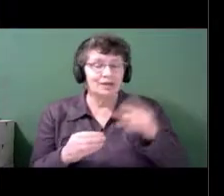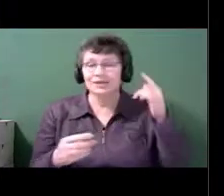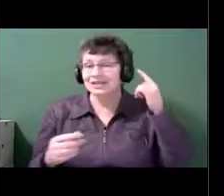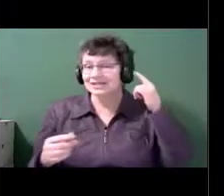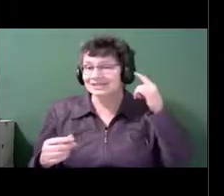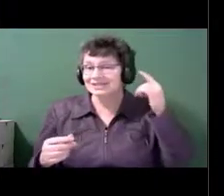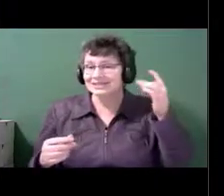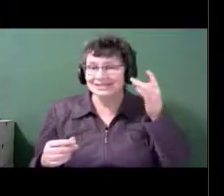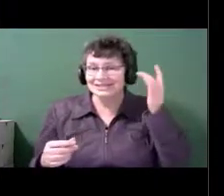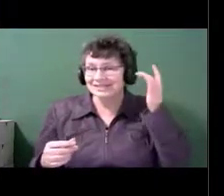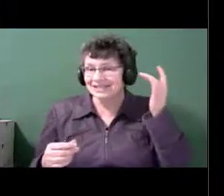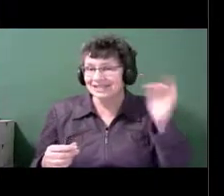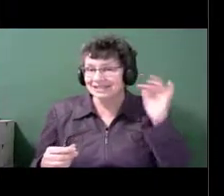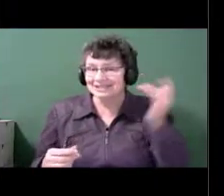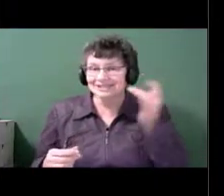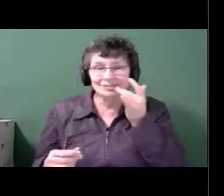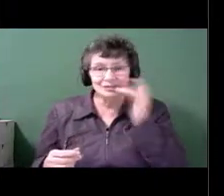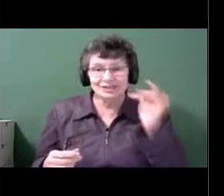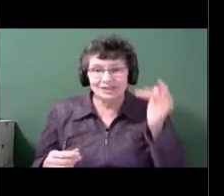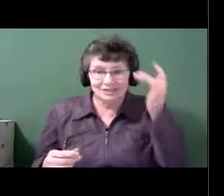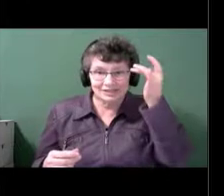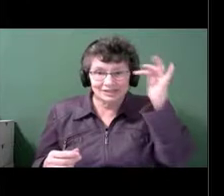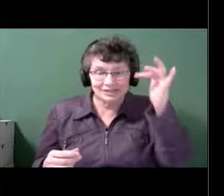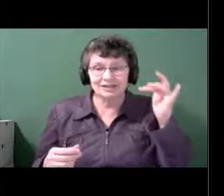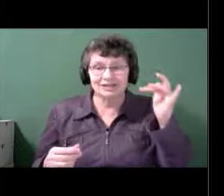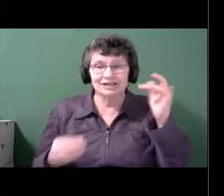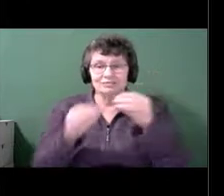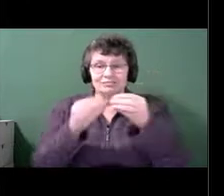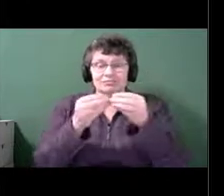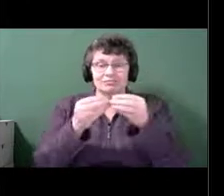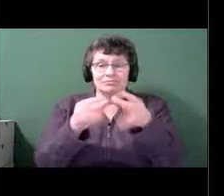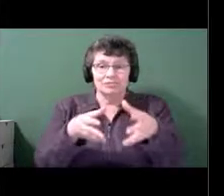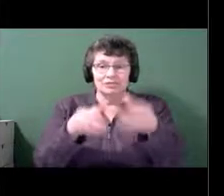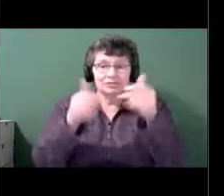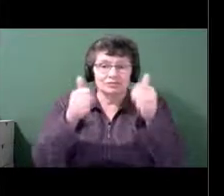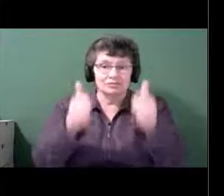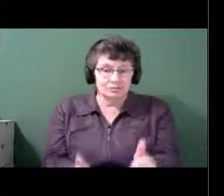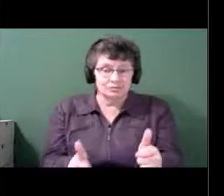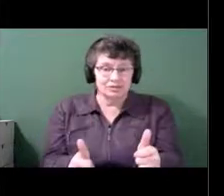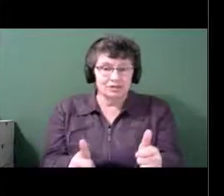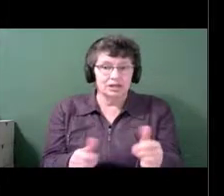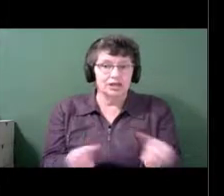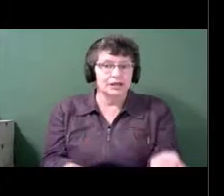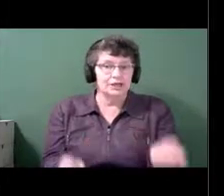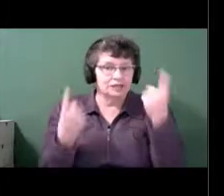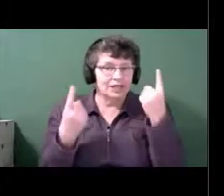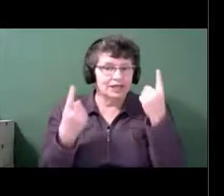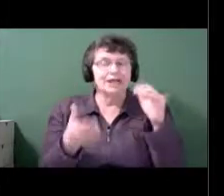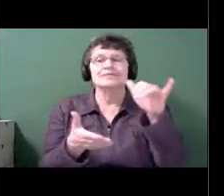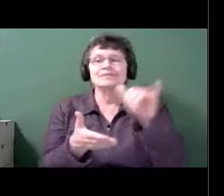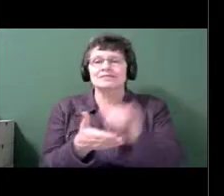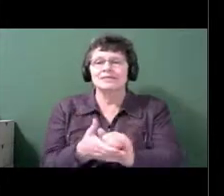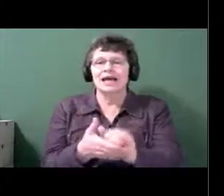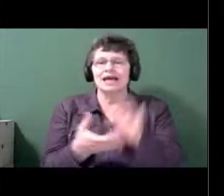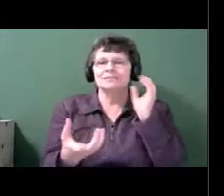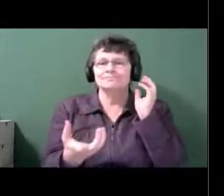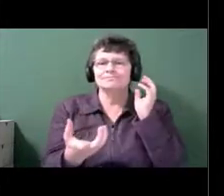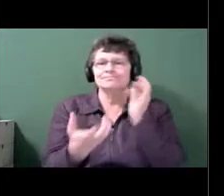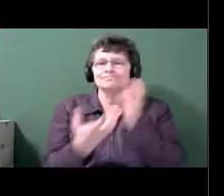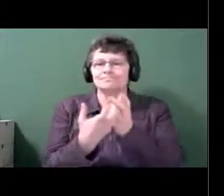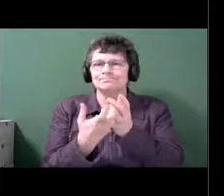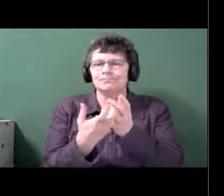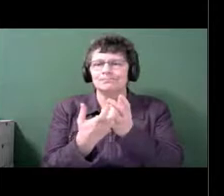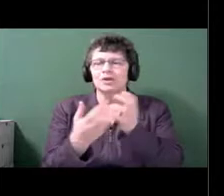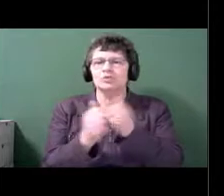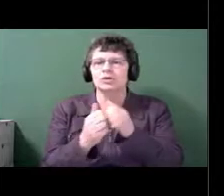affects how you live with your dementia and what can we do about it. So next